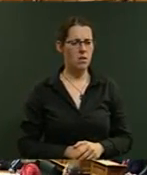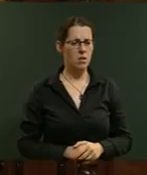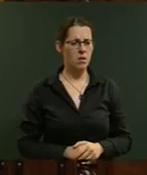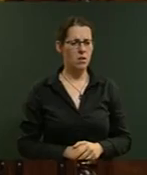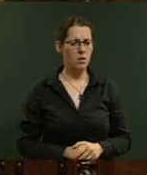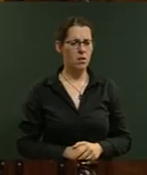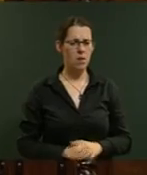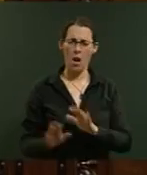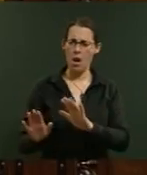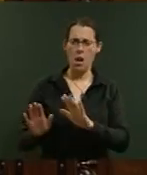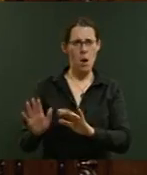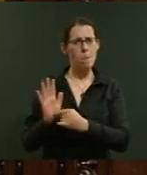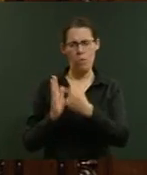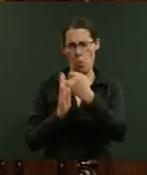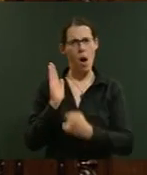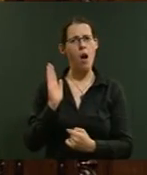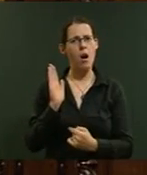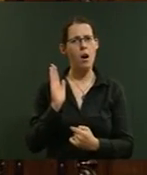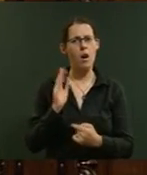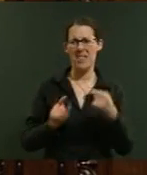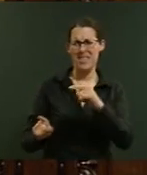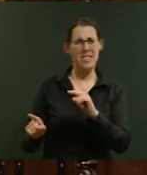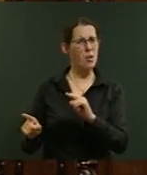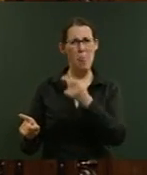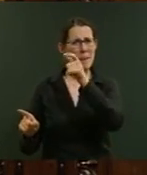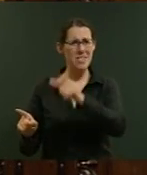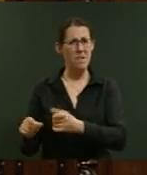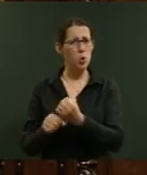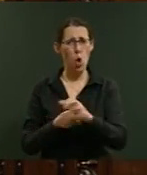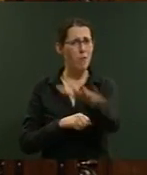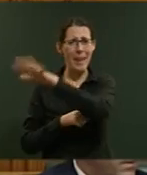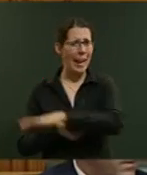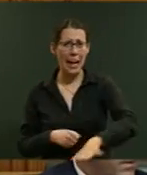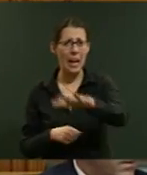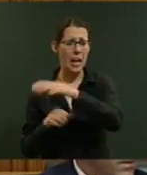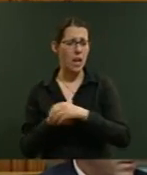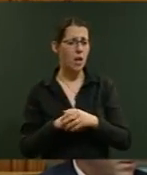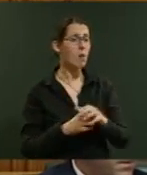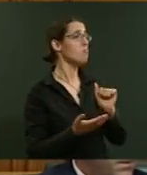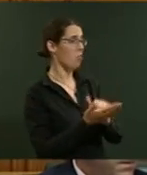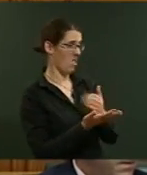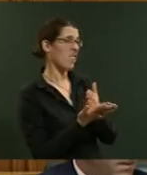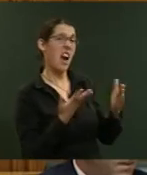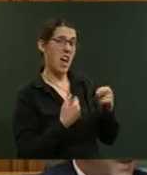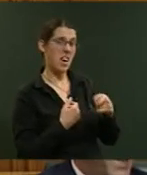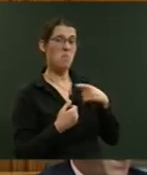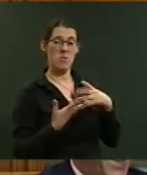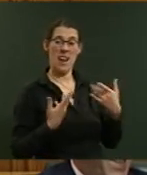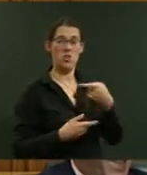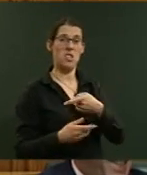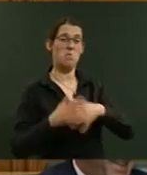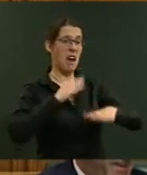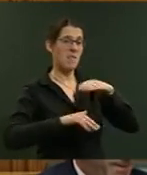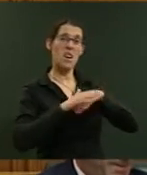A point of order. She's not the Minister for Geography. No, that's quite right and quite evident from the way she's behaving in her ministry.